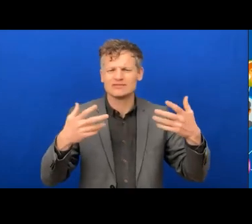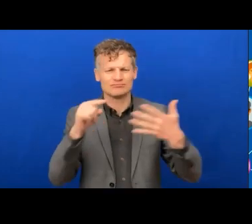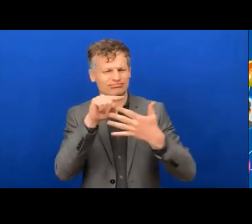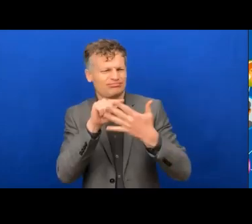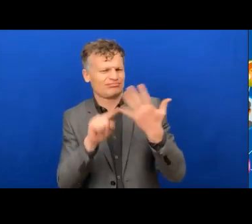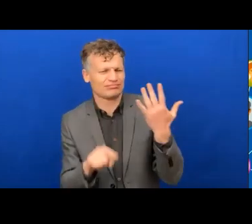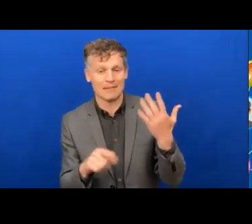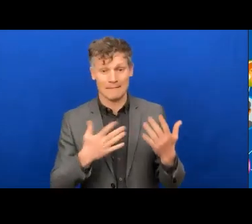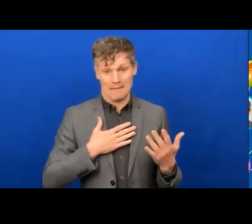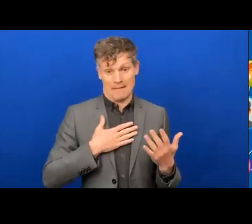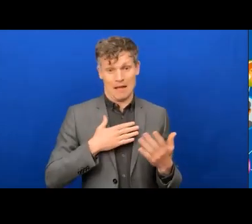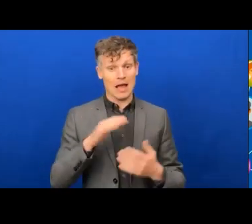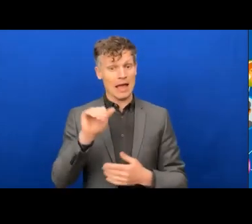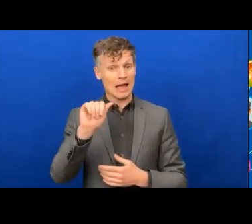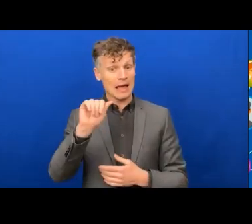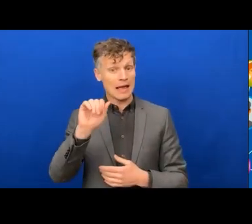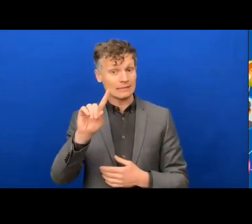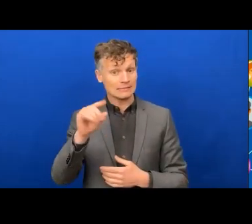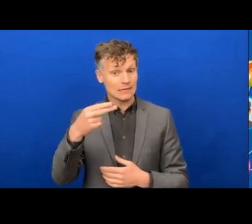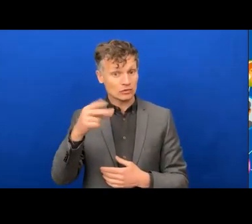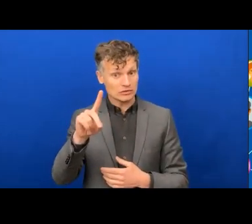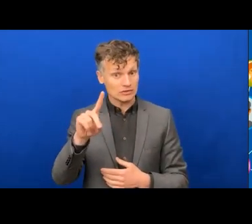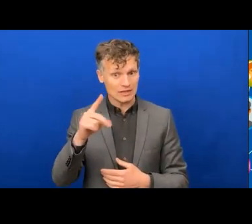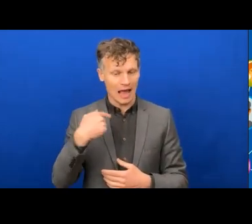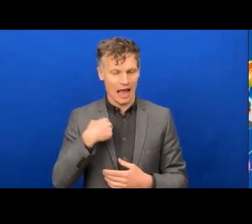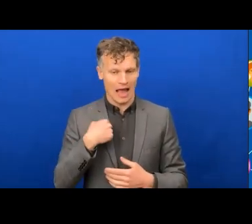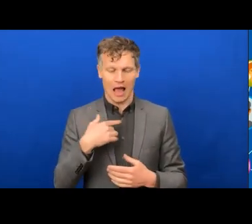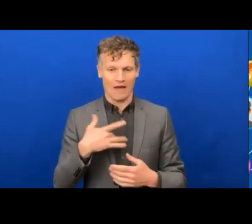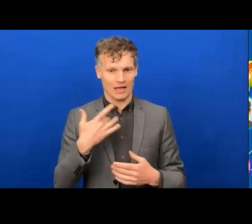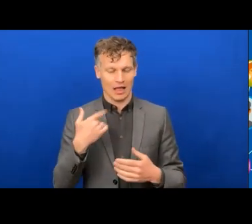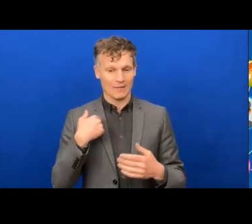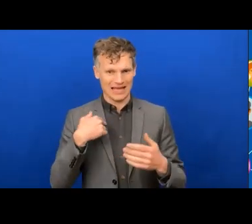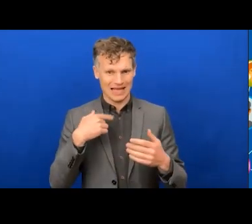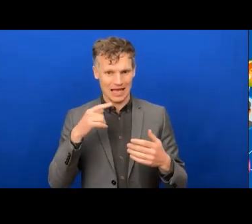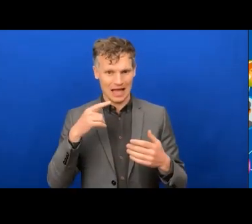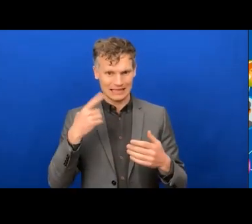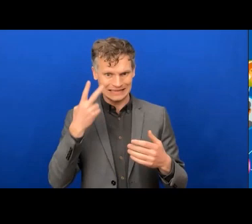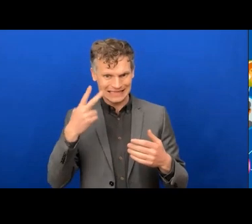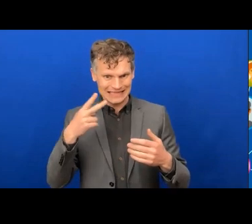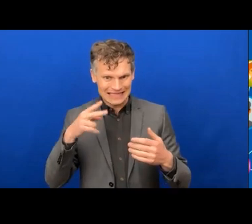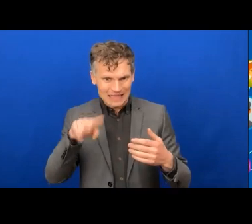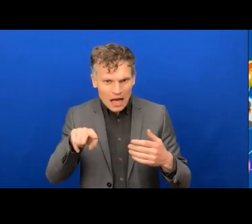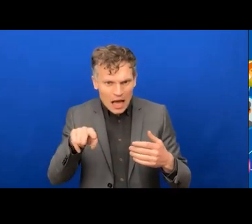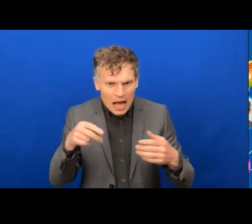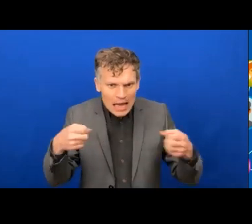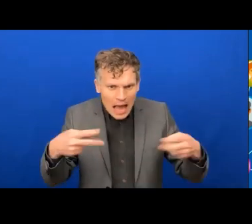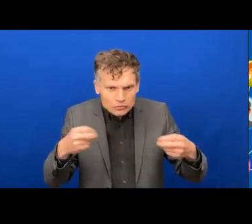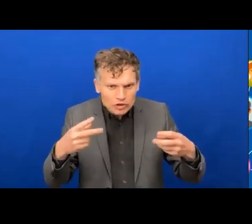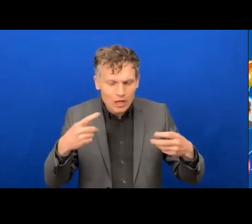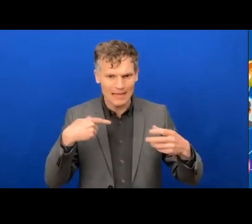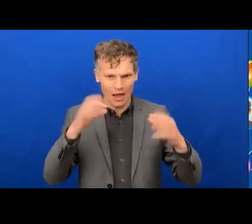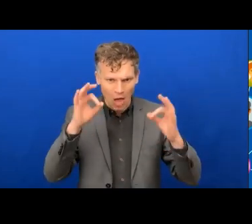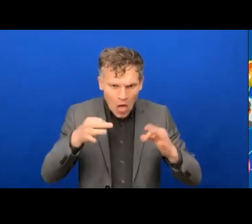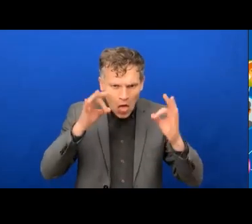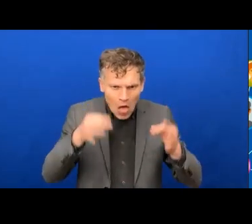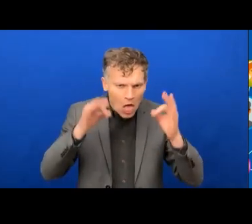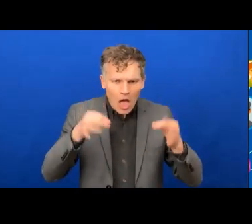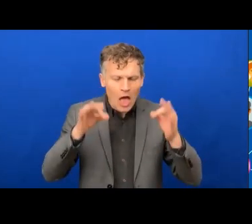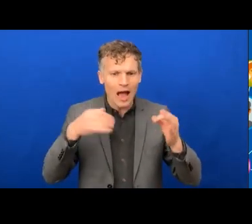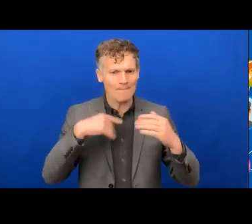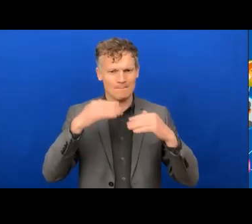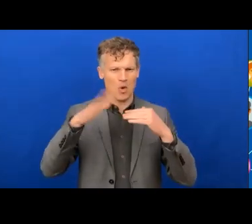ADHD, I'm quite often distracted by reading the captions and spend more time looking at the words appearing on the screen than concentrate